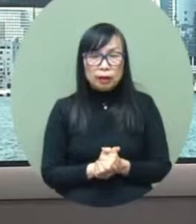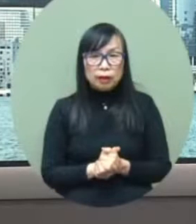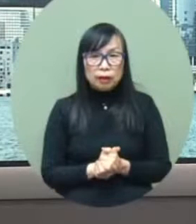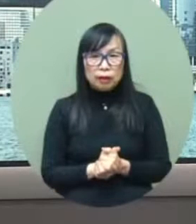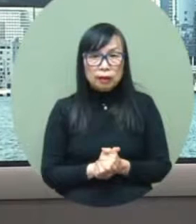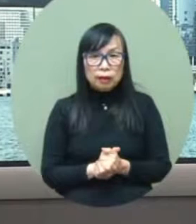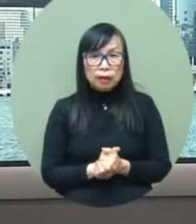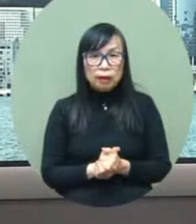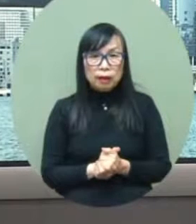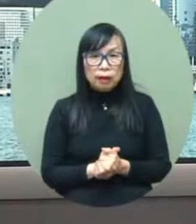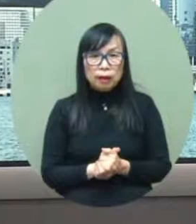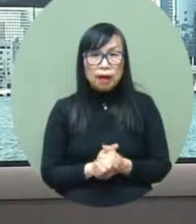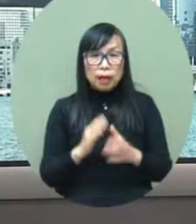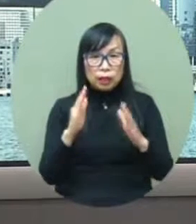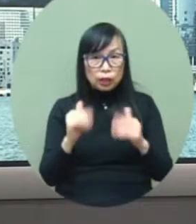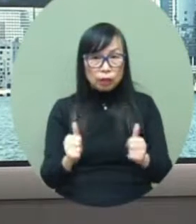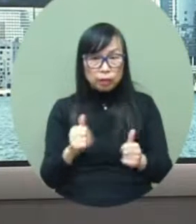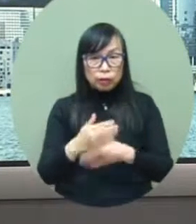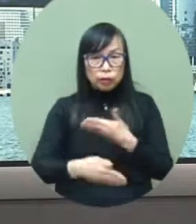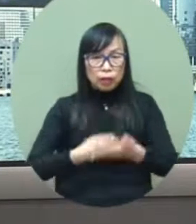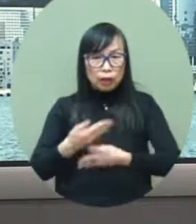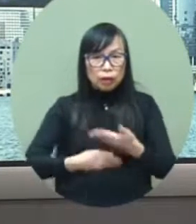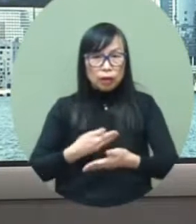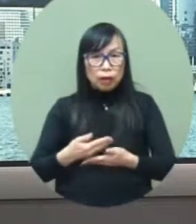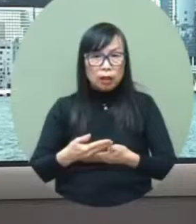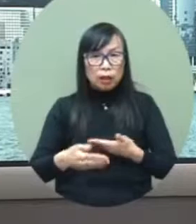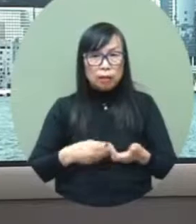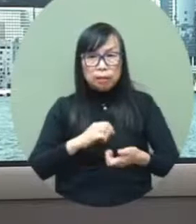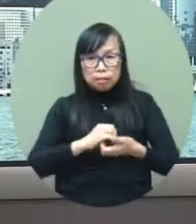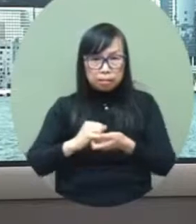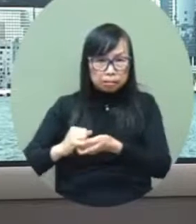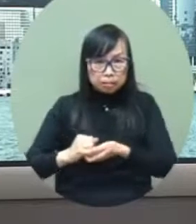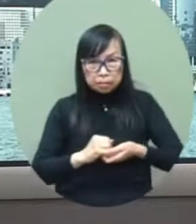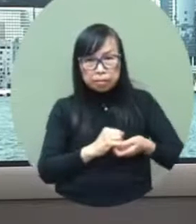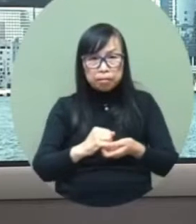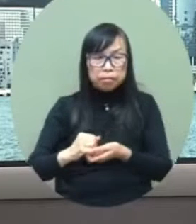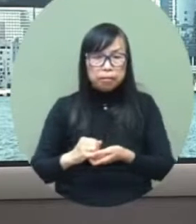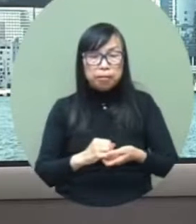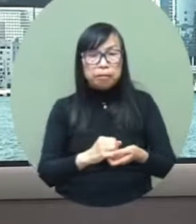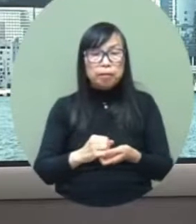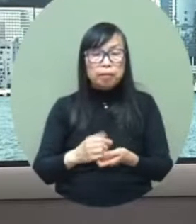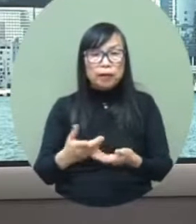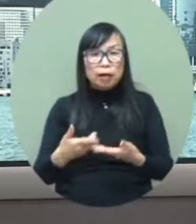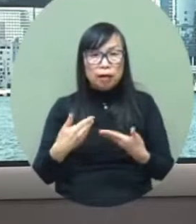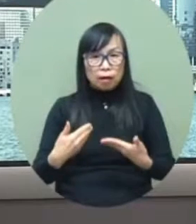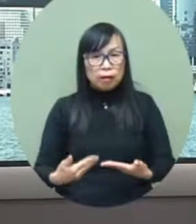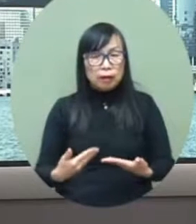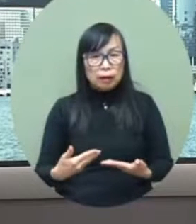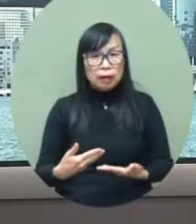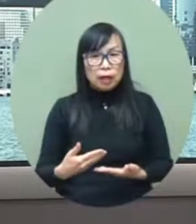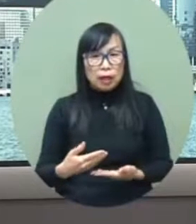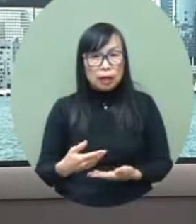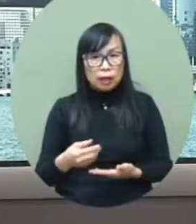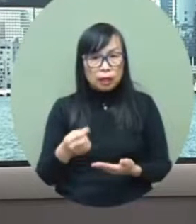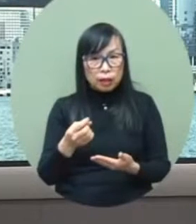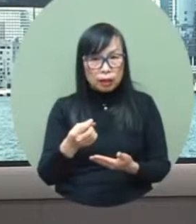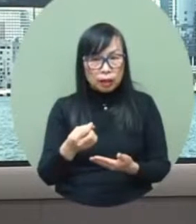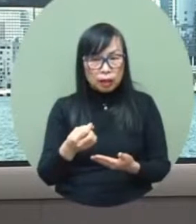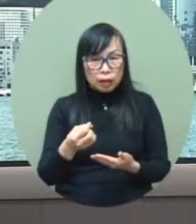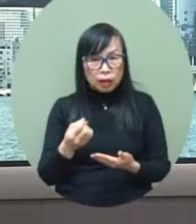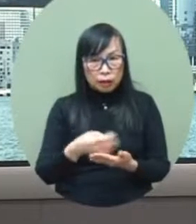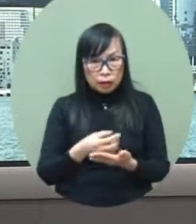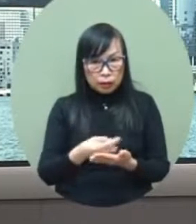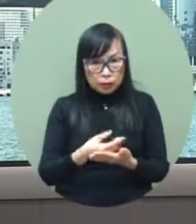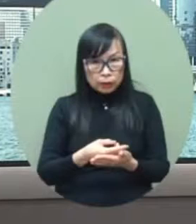but I'm sure we're all, you know, acting in a positive manner. There is close